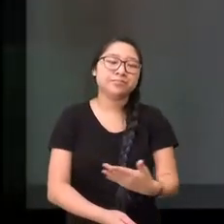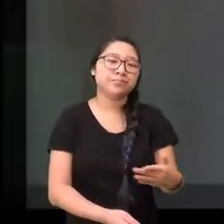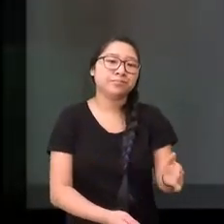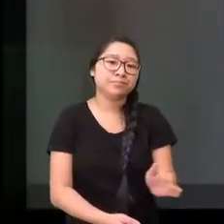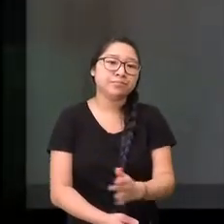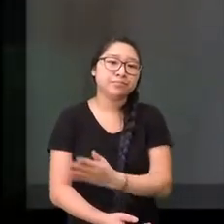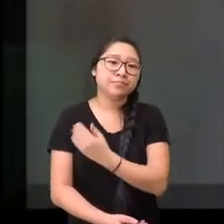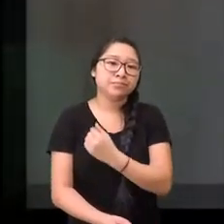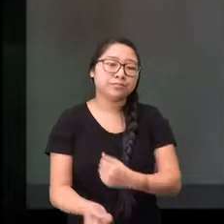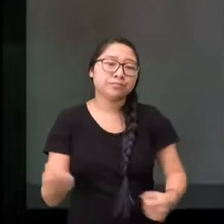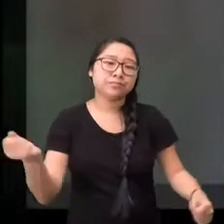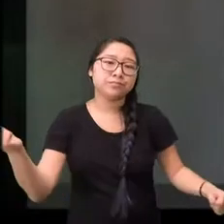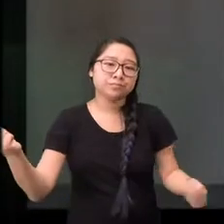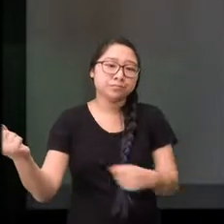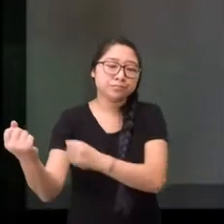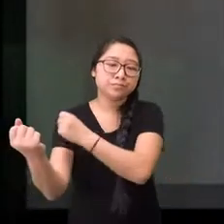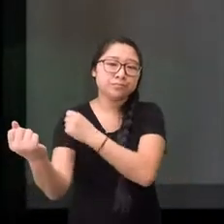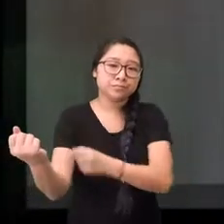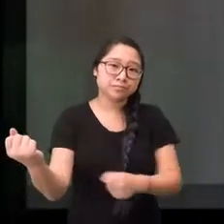The French throne